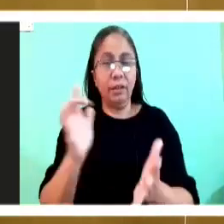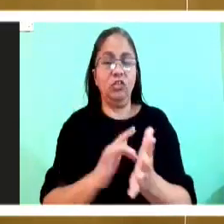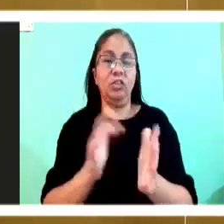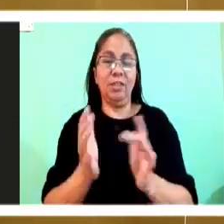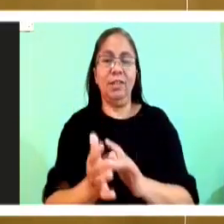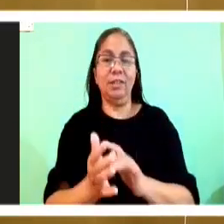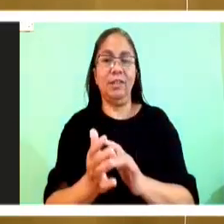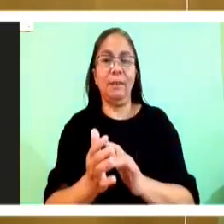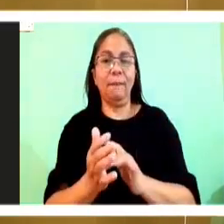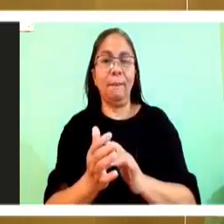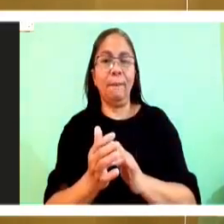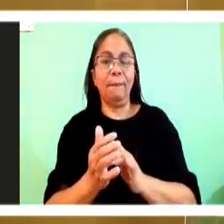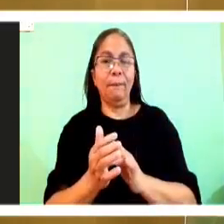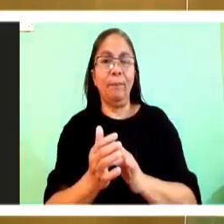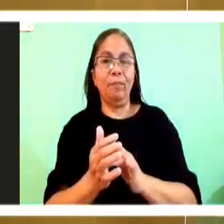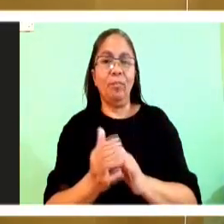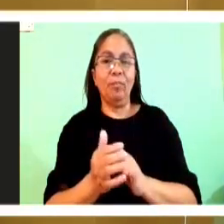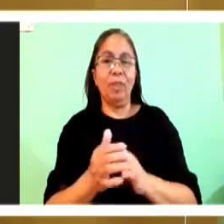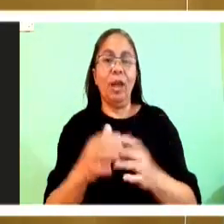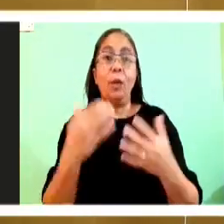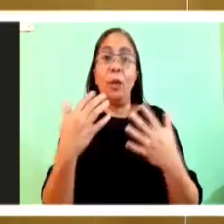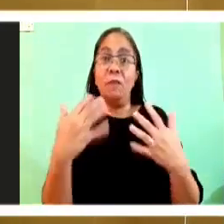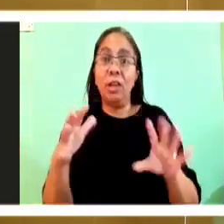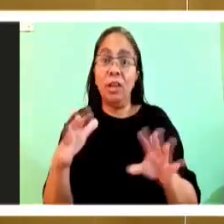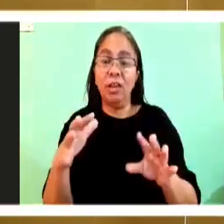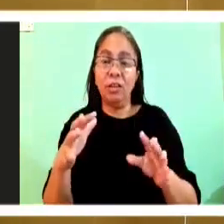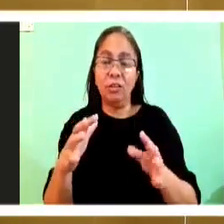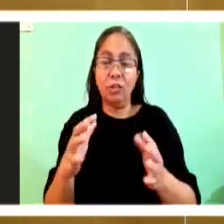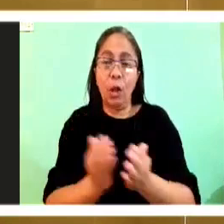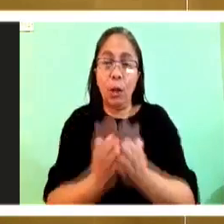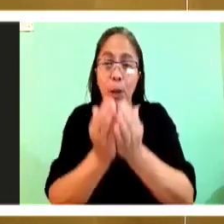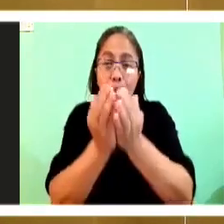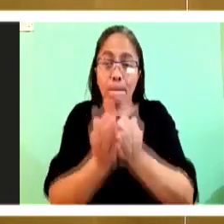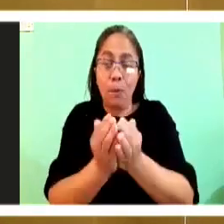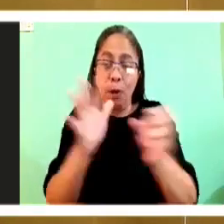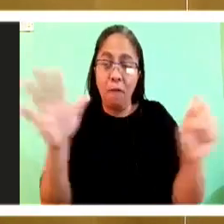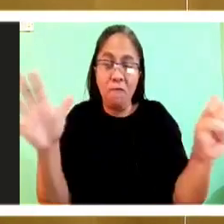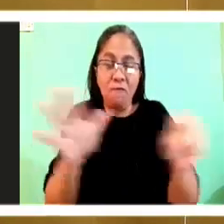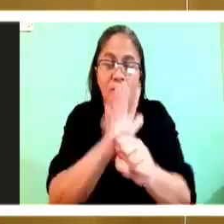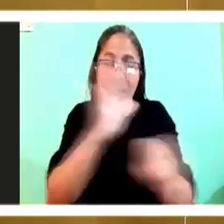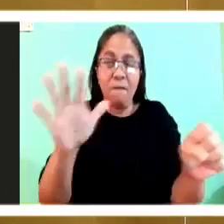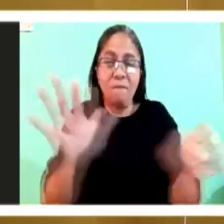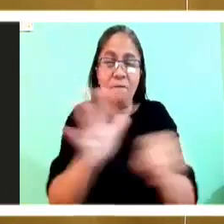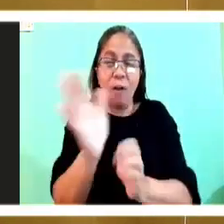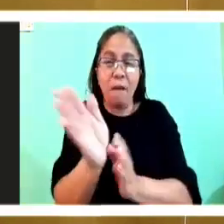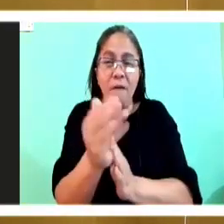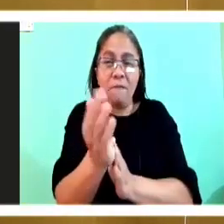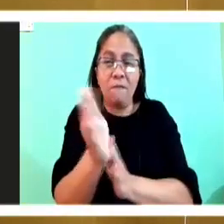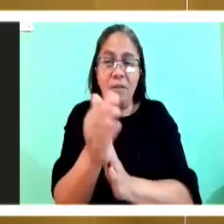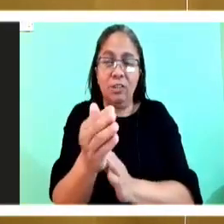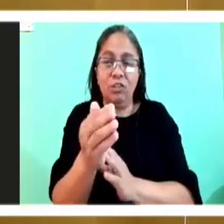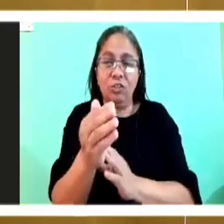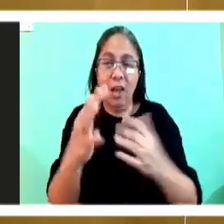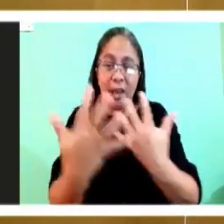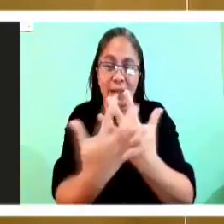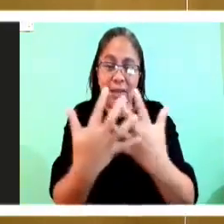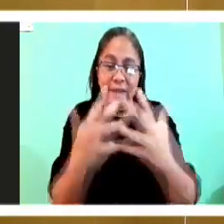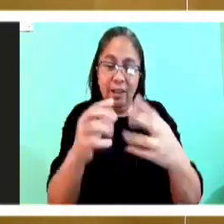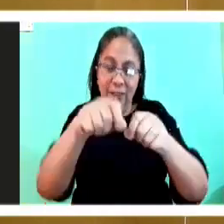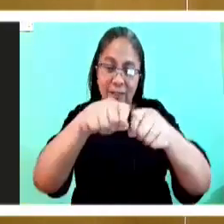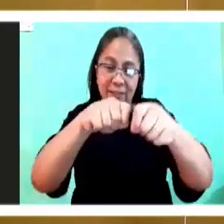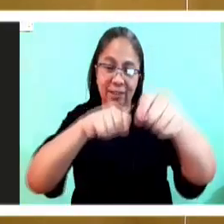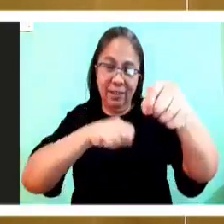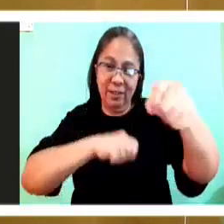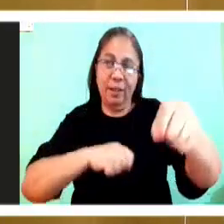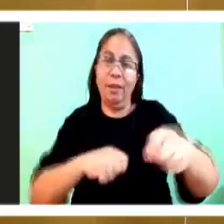And when they had done so, they netted such a huge number of fish that their nets began to tear. In